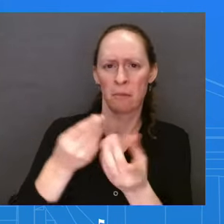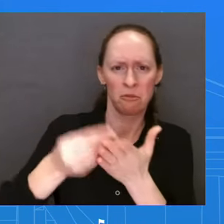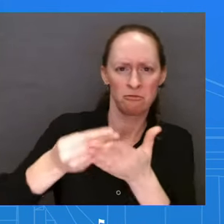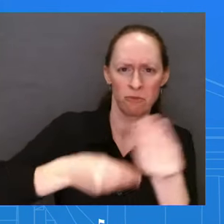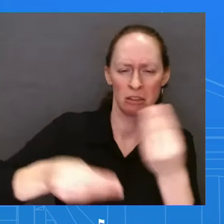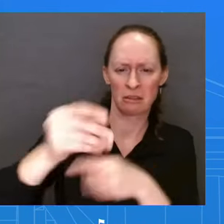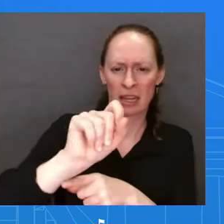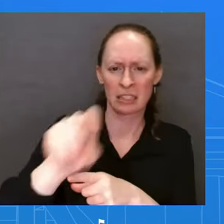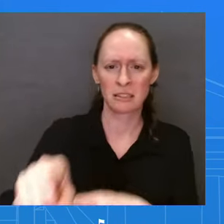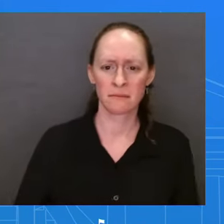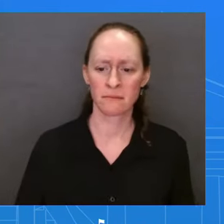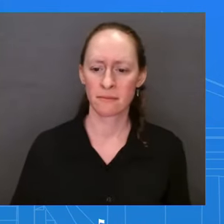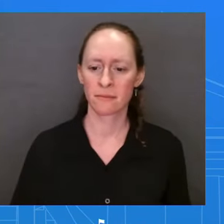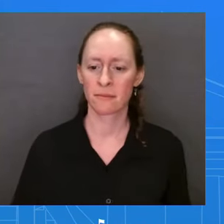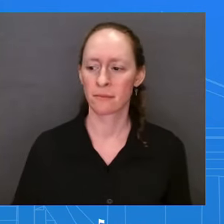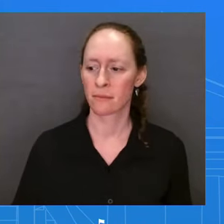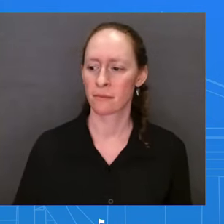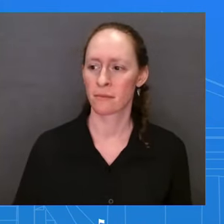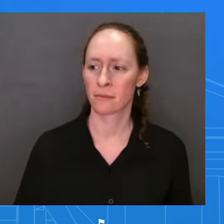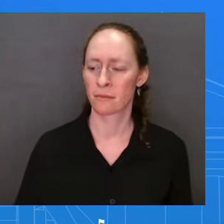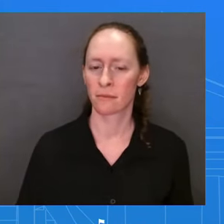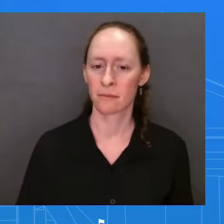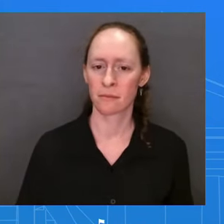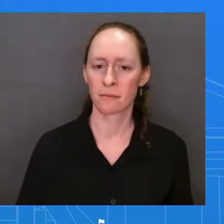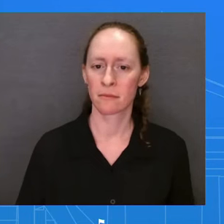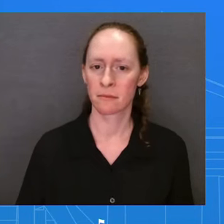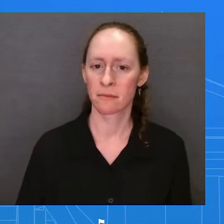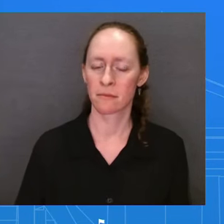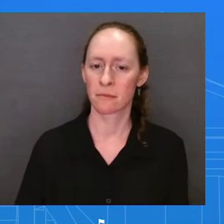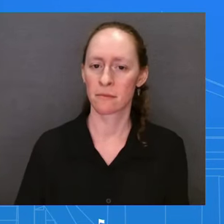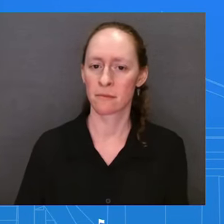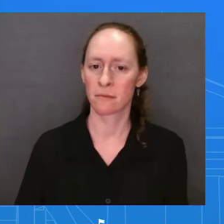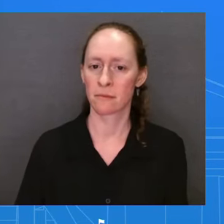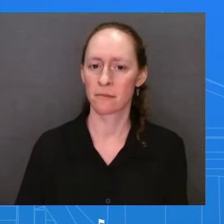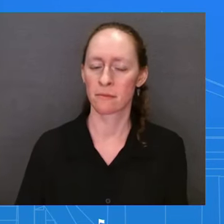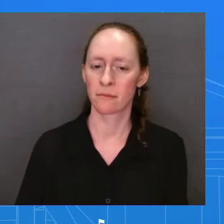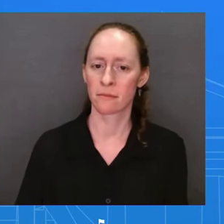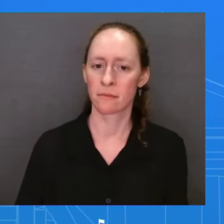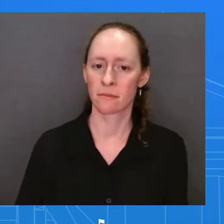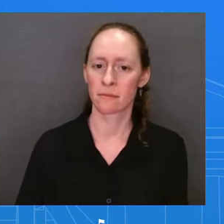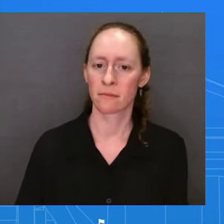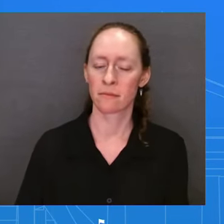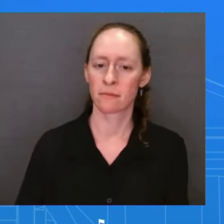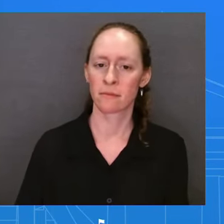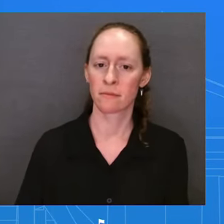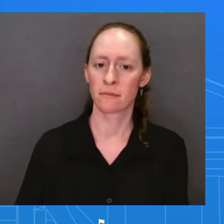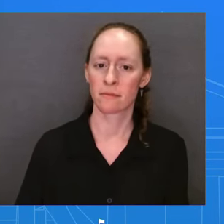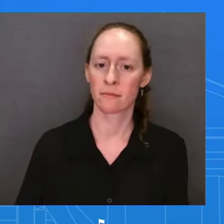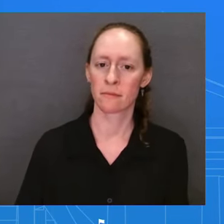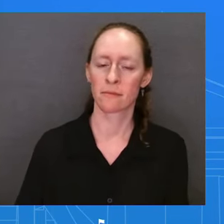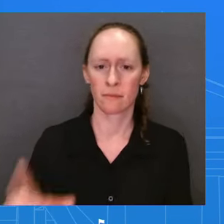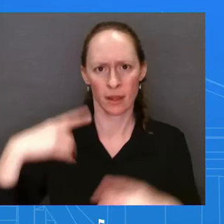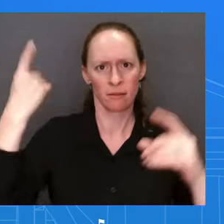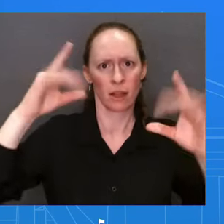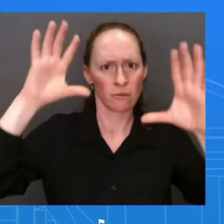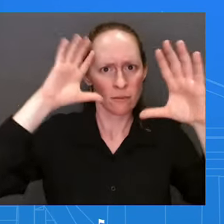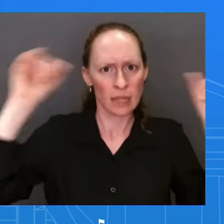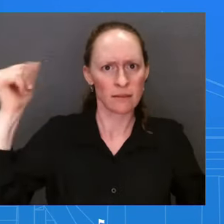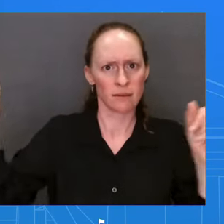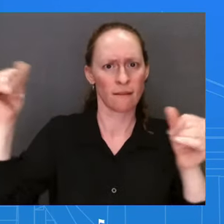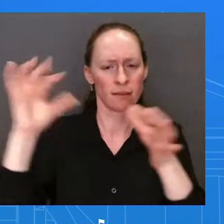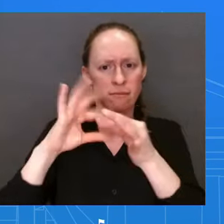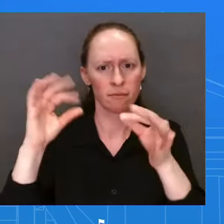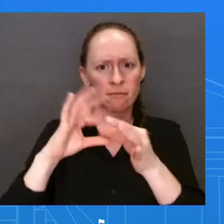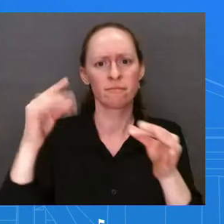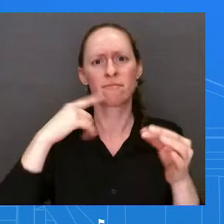heard him the other day say he hopes to speak to President Xi in the near term. But beyond that, I don't have anything to add on that